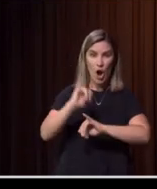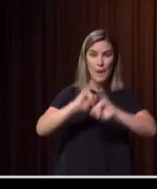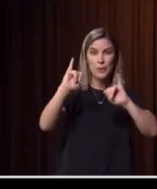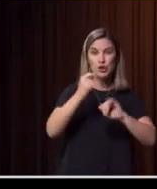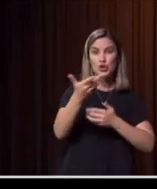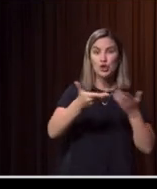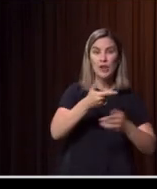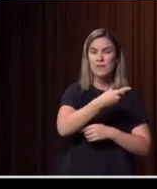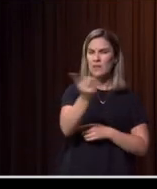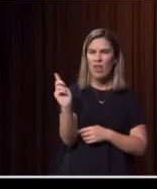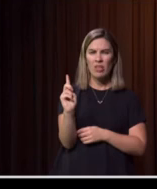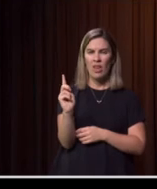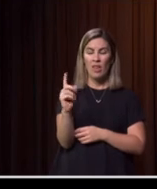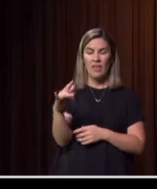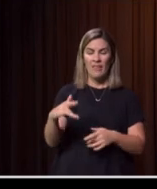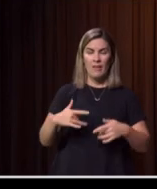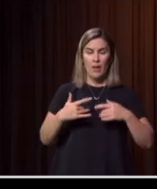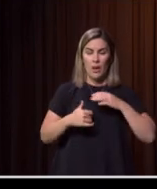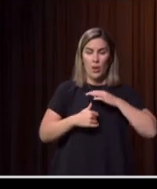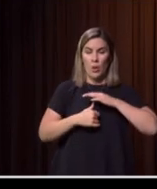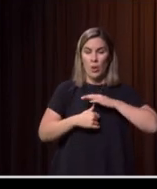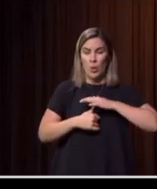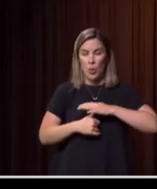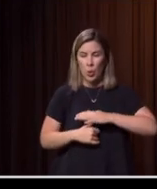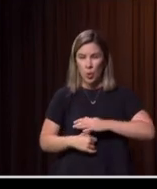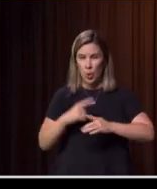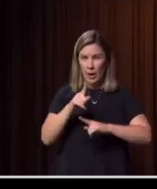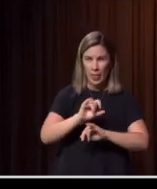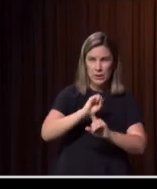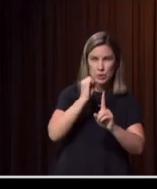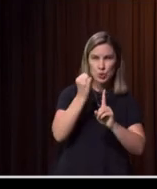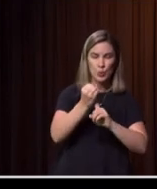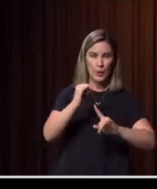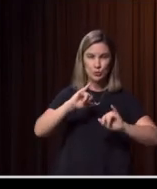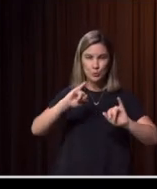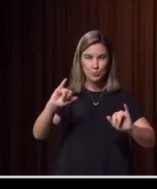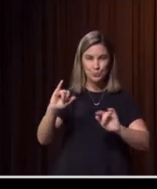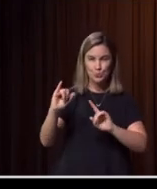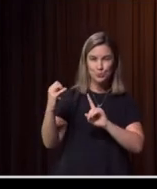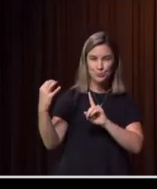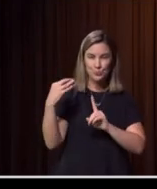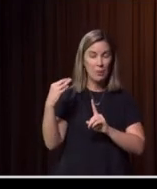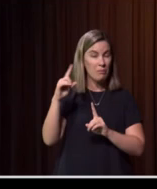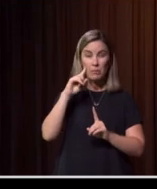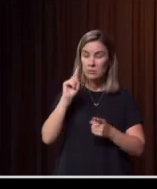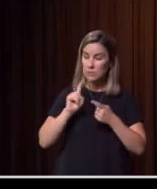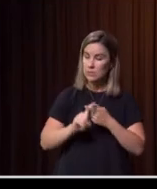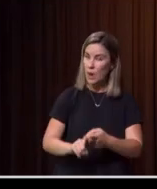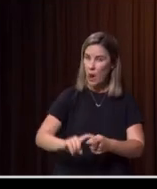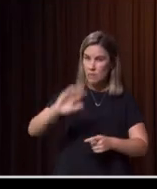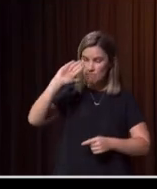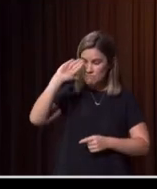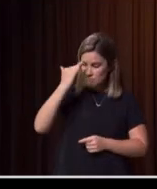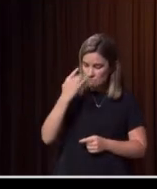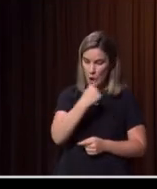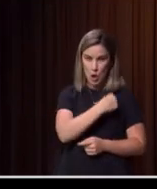no matter how deflating the conditions got, day after day, week after week, their commitment, their dedication, their tenacity, their ability just to